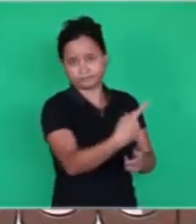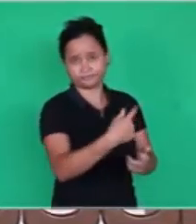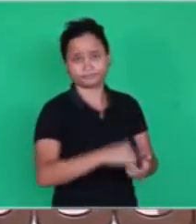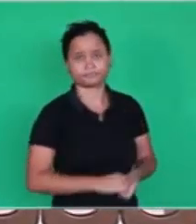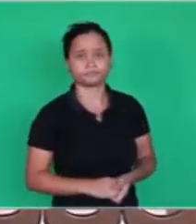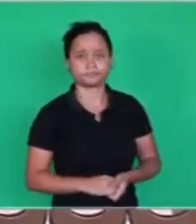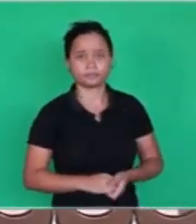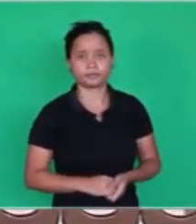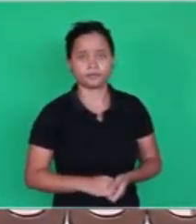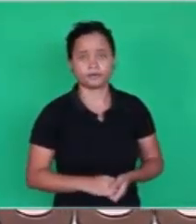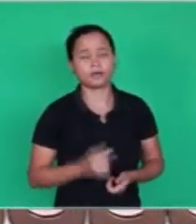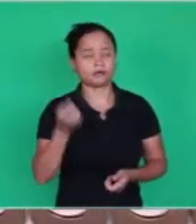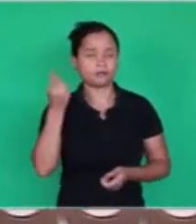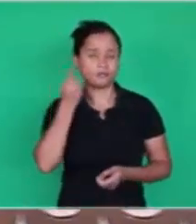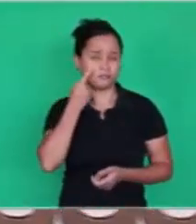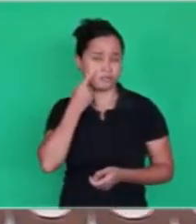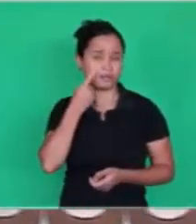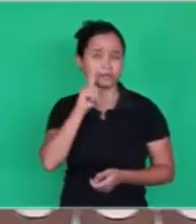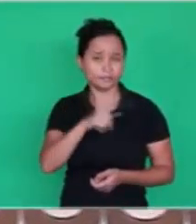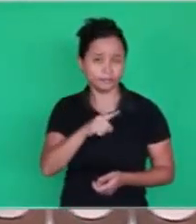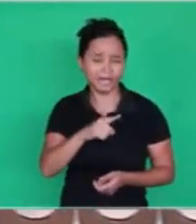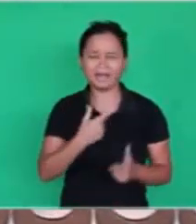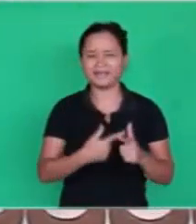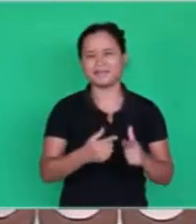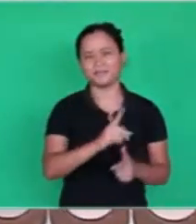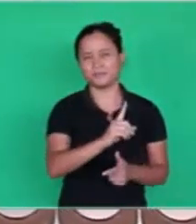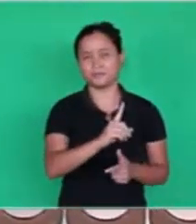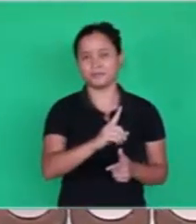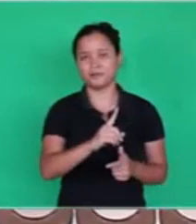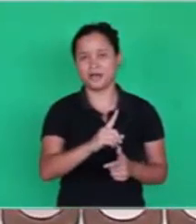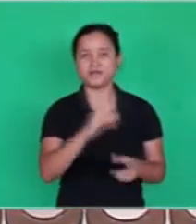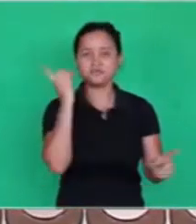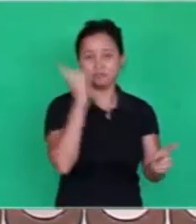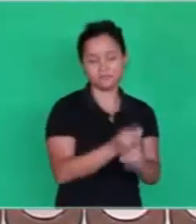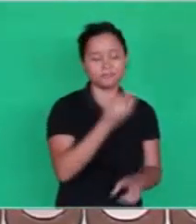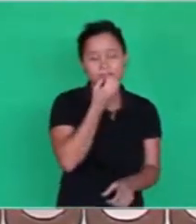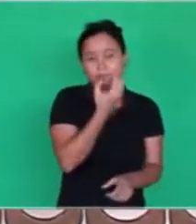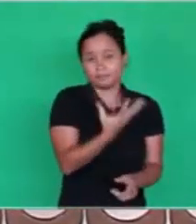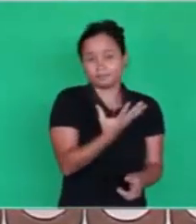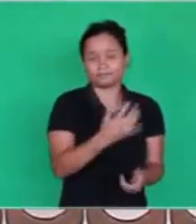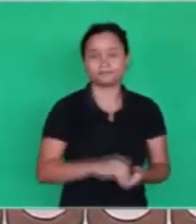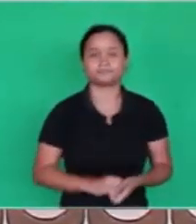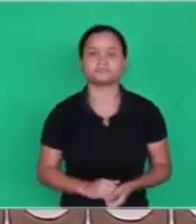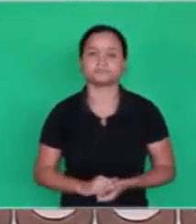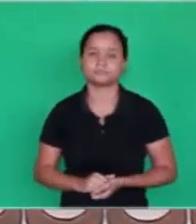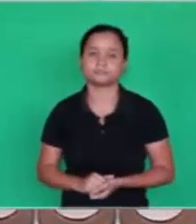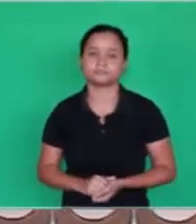Let's check if that's it. There's no problem. If they can discover it, it would be even good.